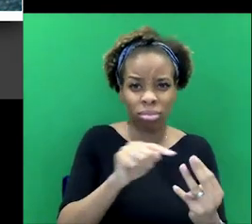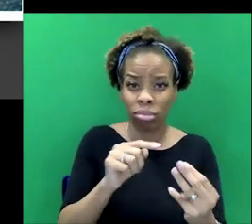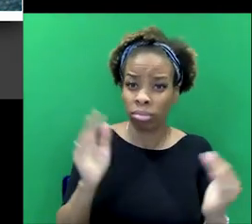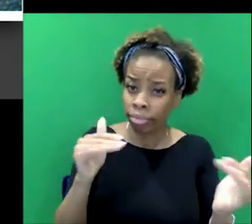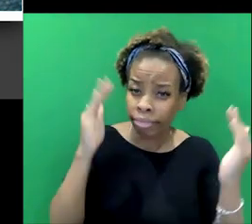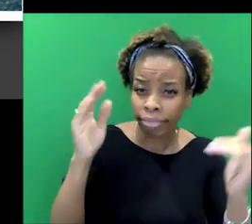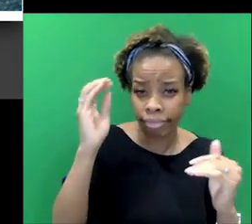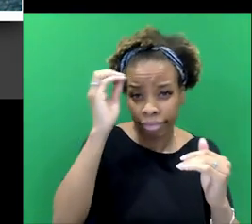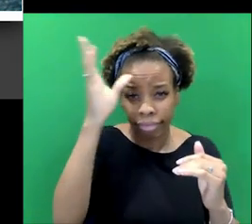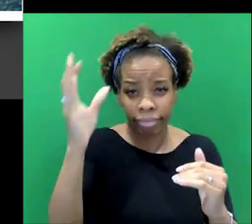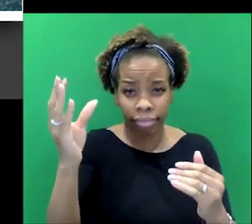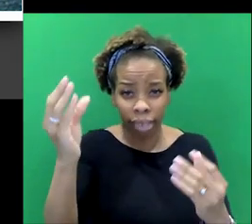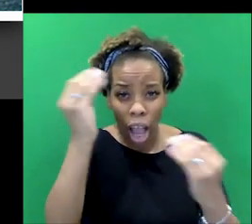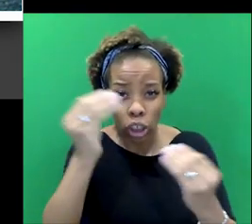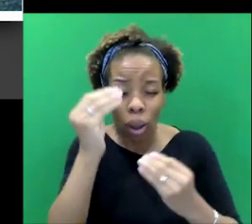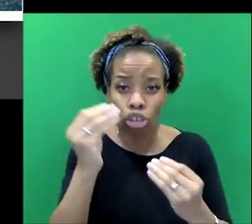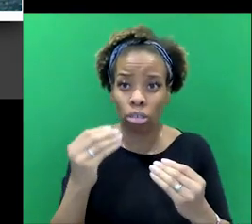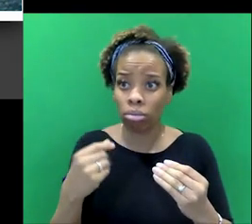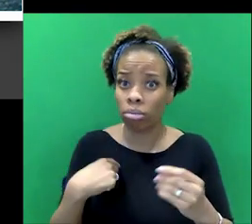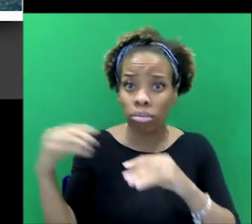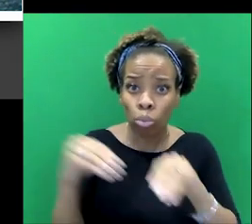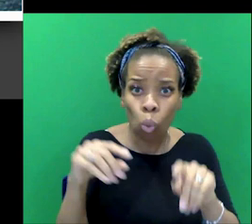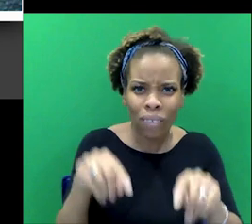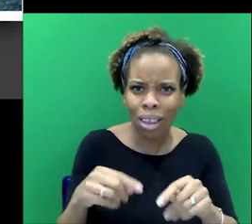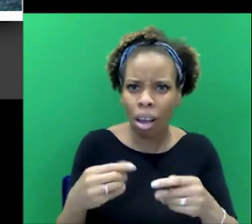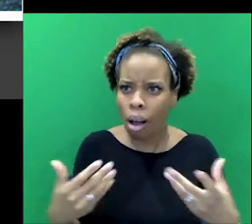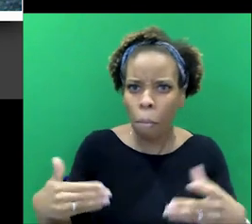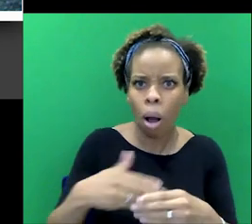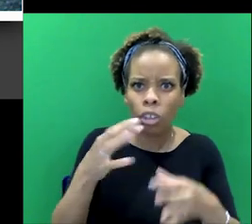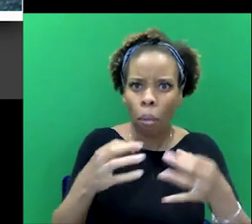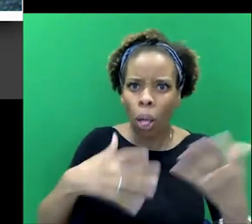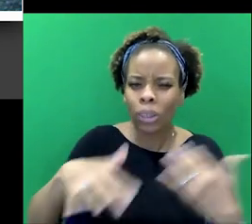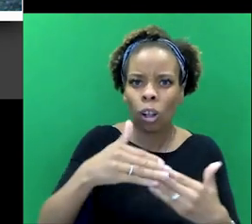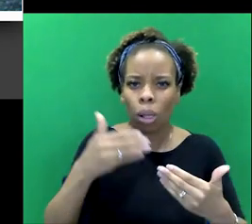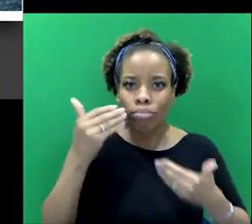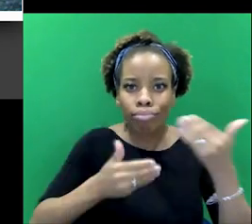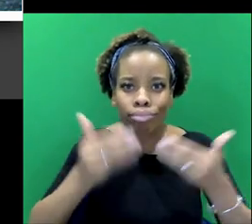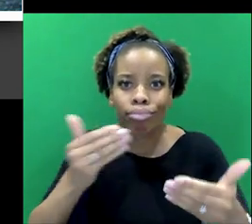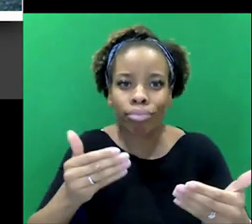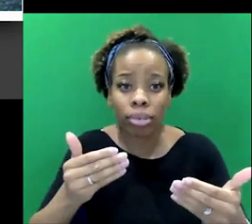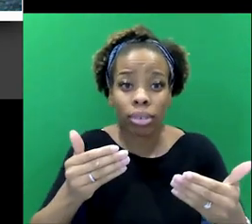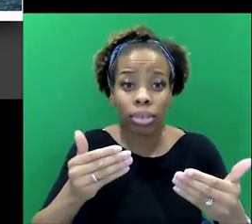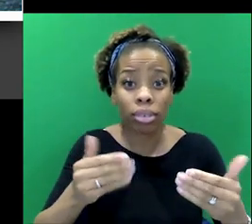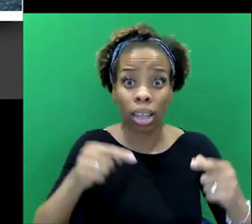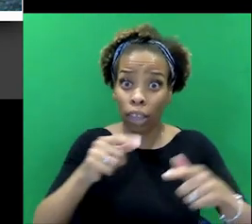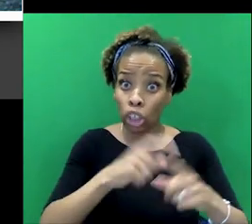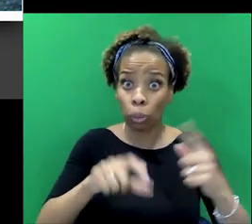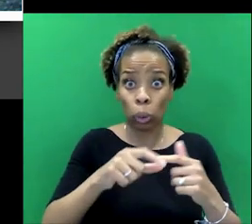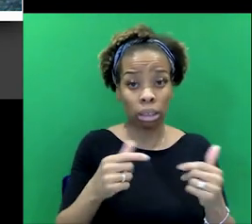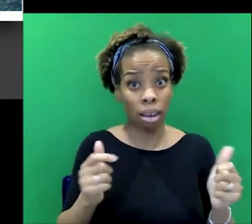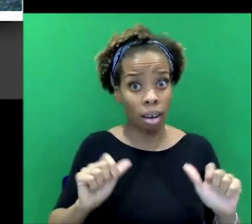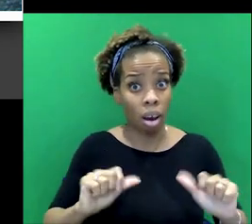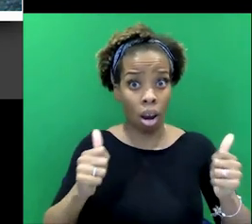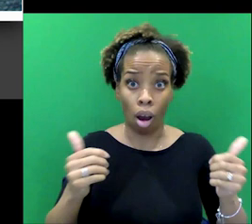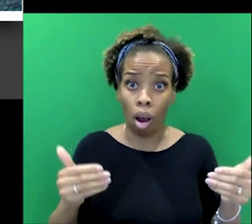they were that they came here, they joined politics. And so it's a community that is doing very well. It's